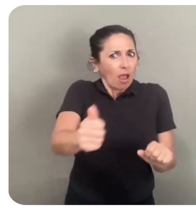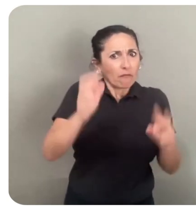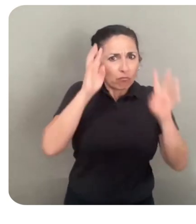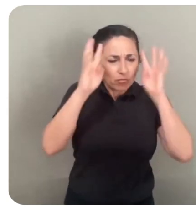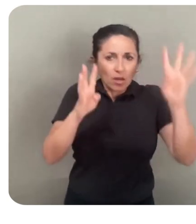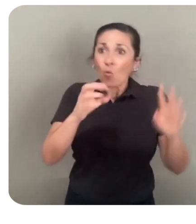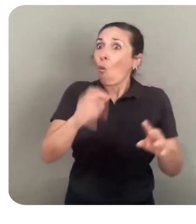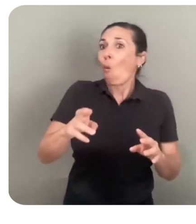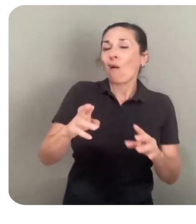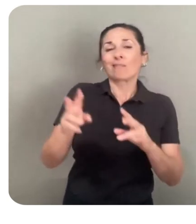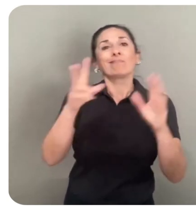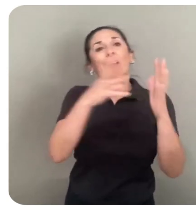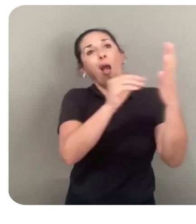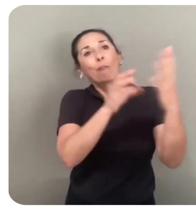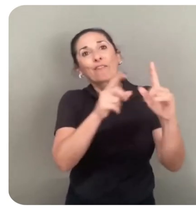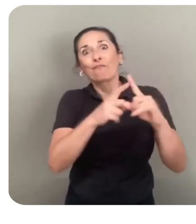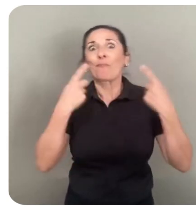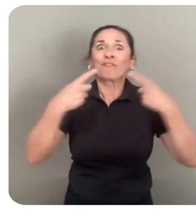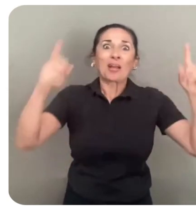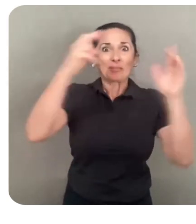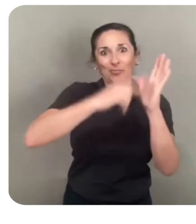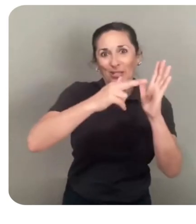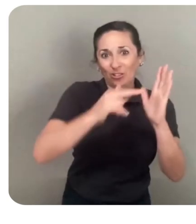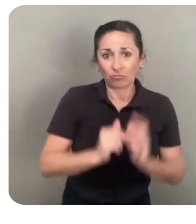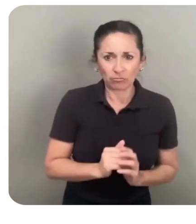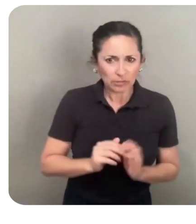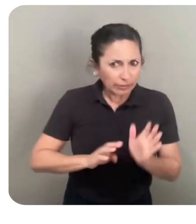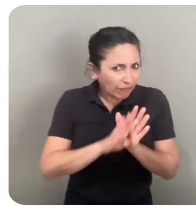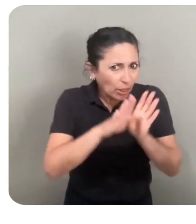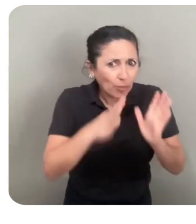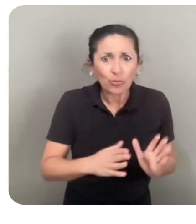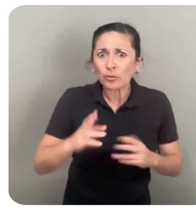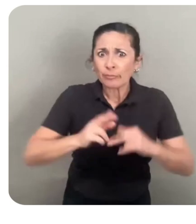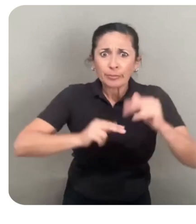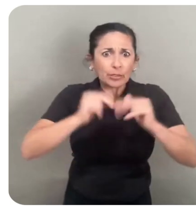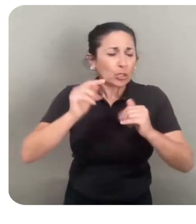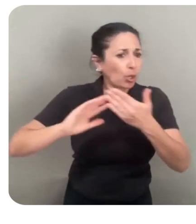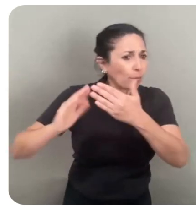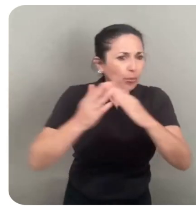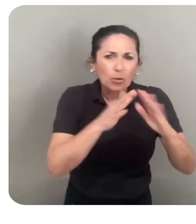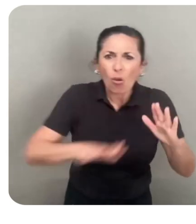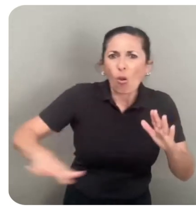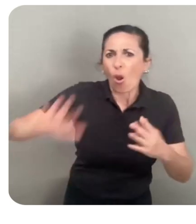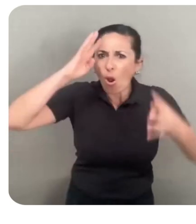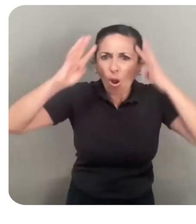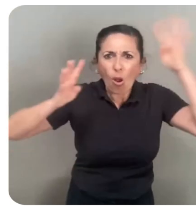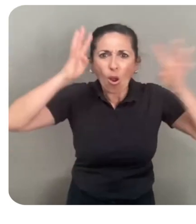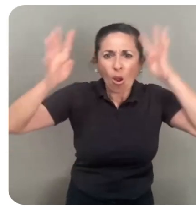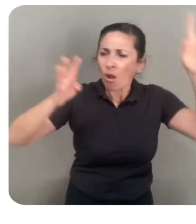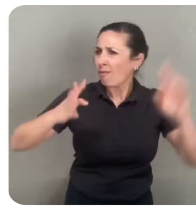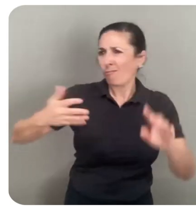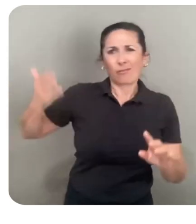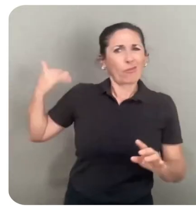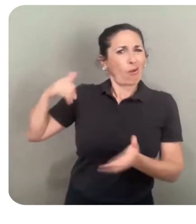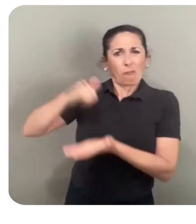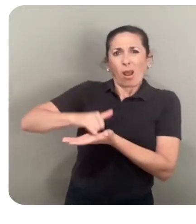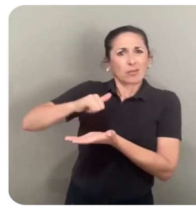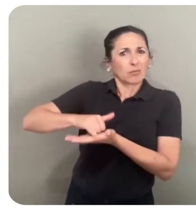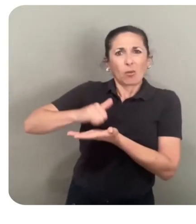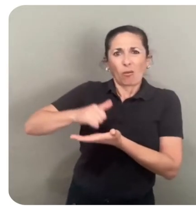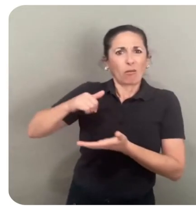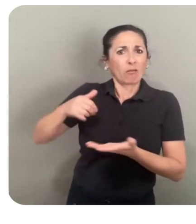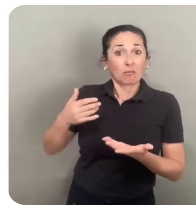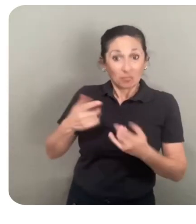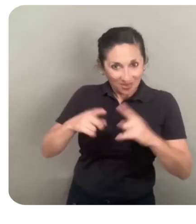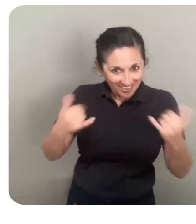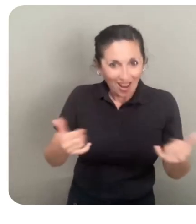recreate the masters. These developers are building communities around creation that wouldn't have been possible before MR. They're